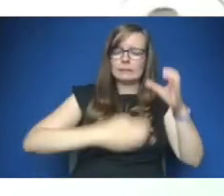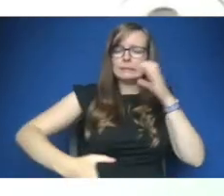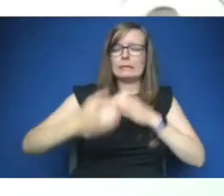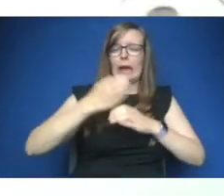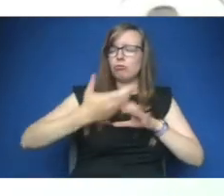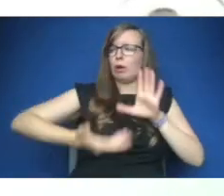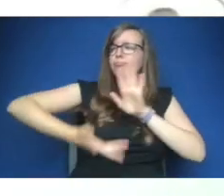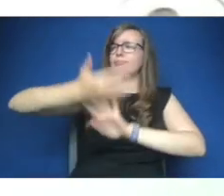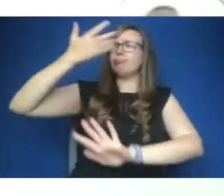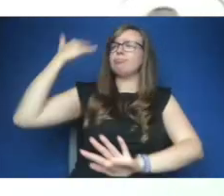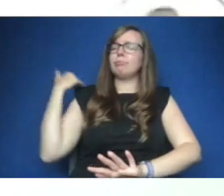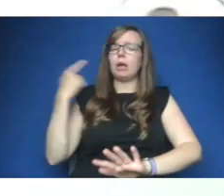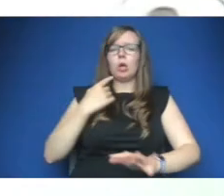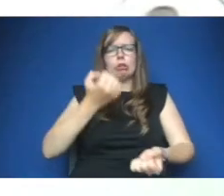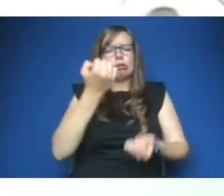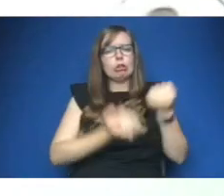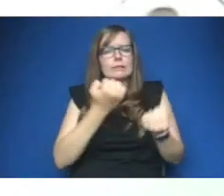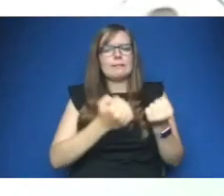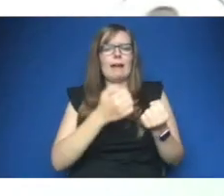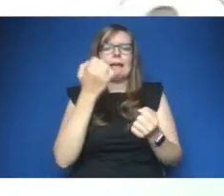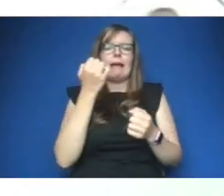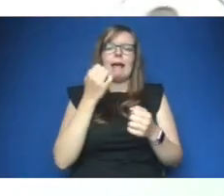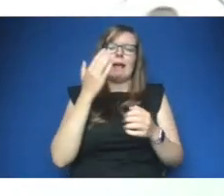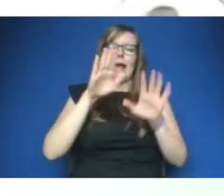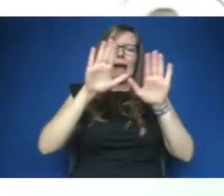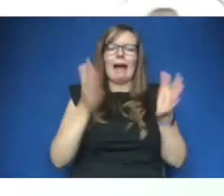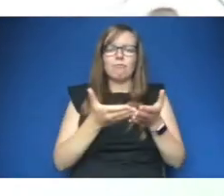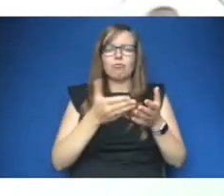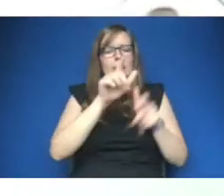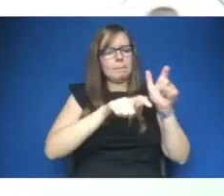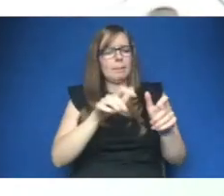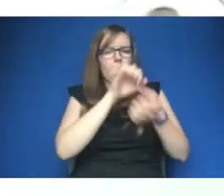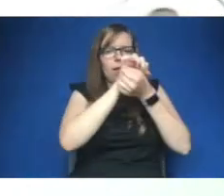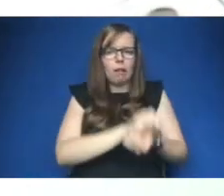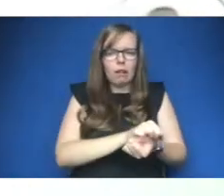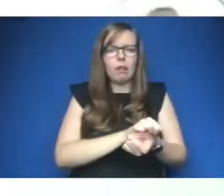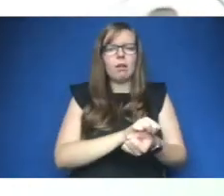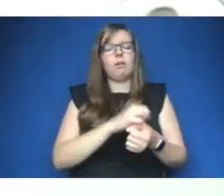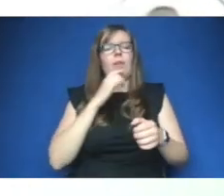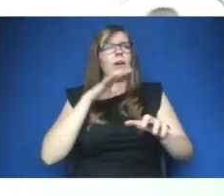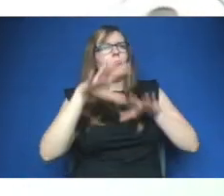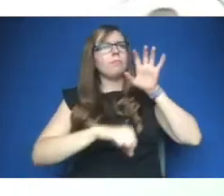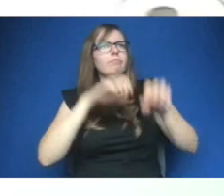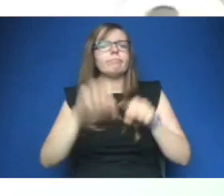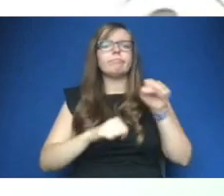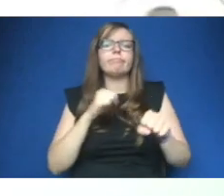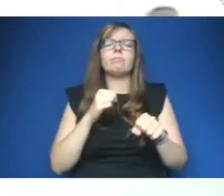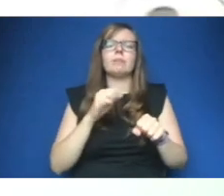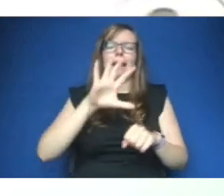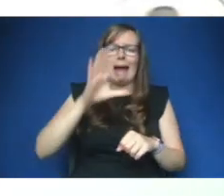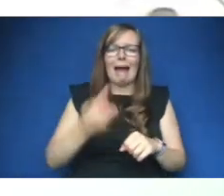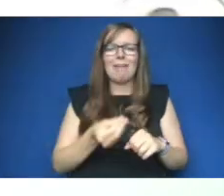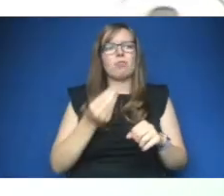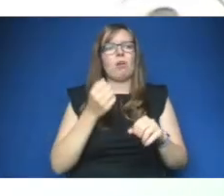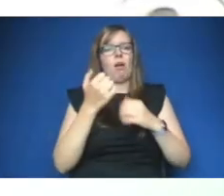African fact paper and colonialism in Africa asia and many other parts of the world so knowing this history